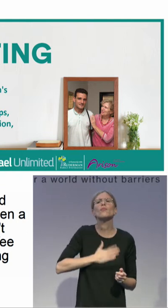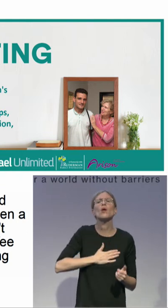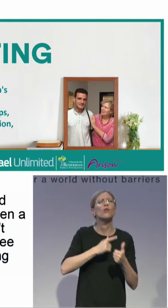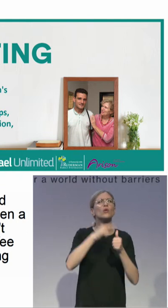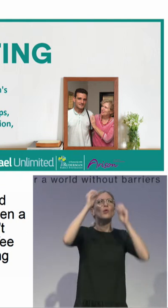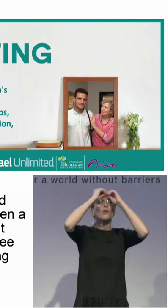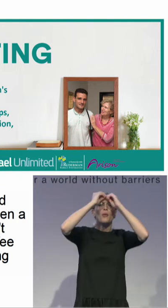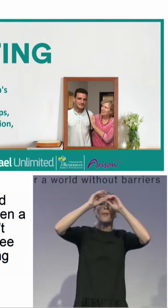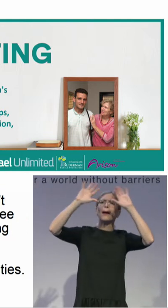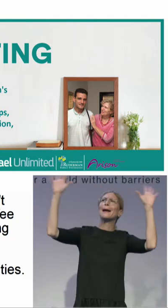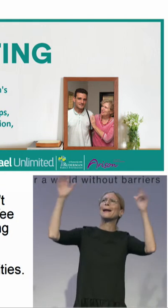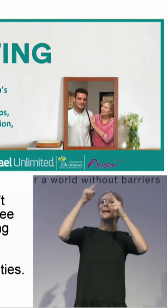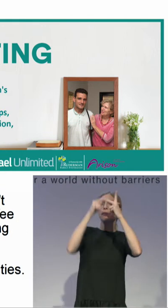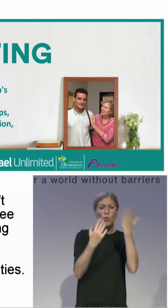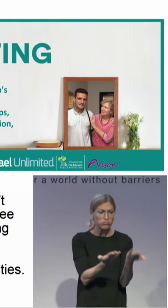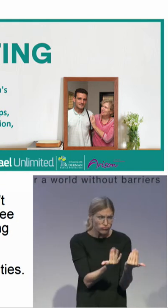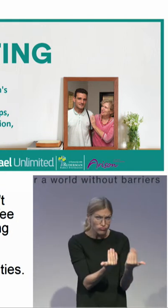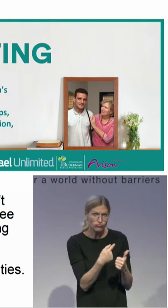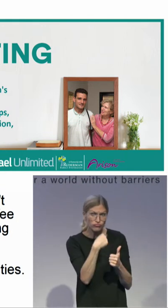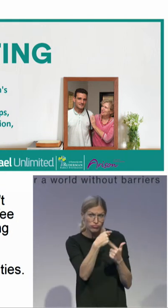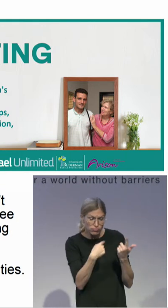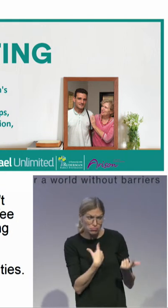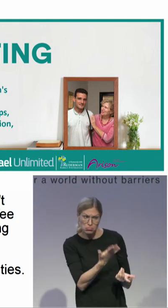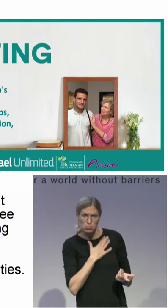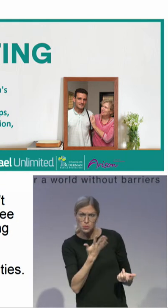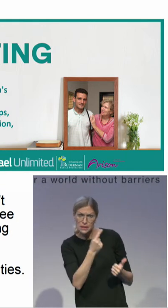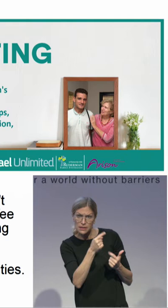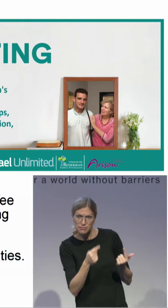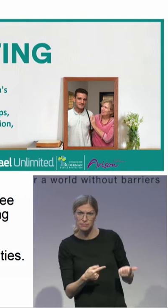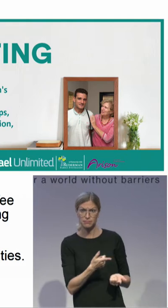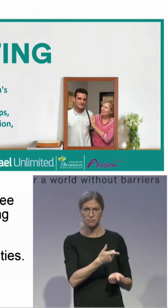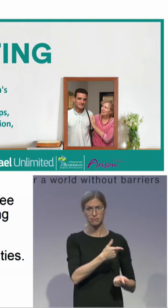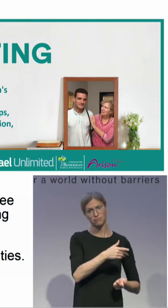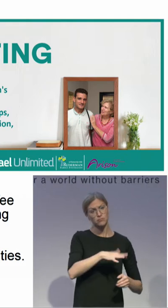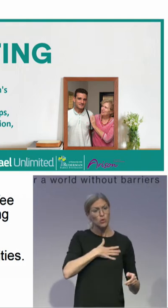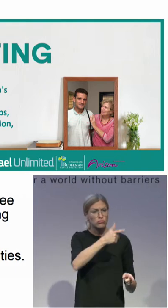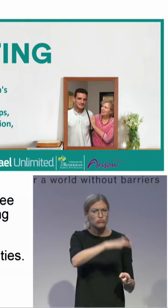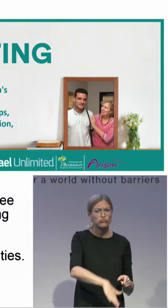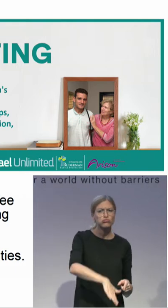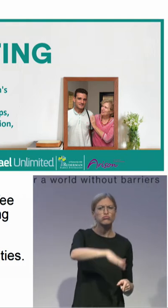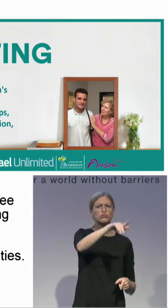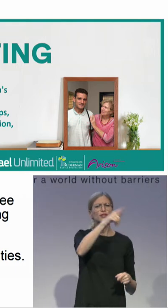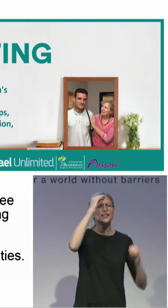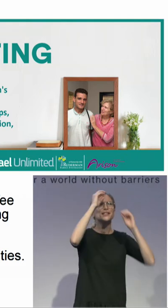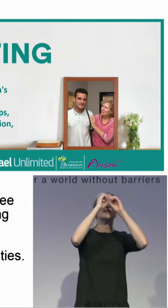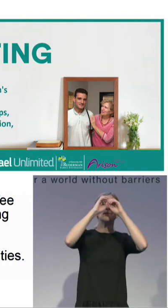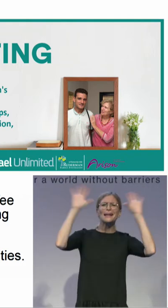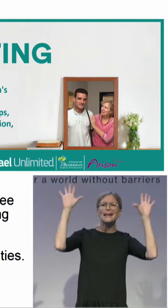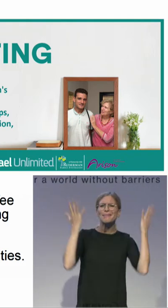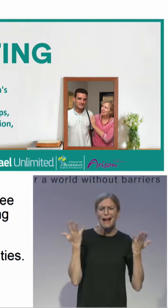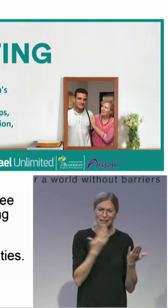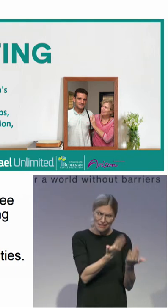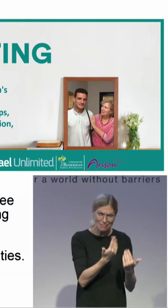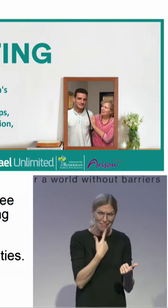what do they want to do when they'll get old, and we start thinking how to get there.